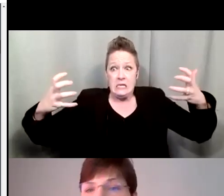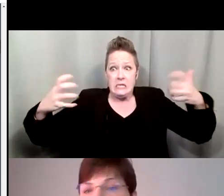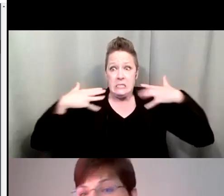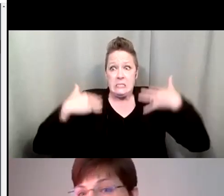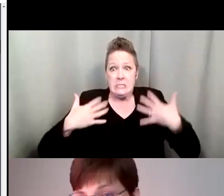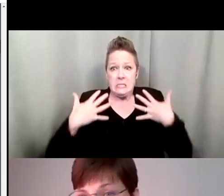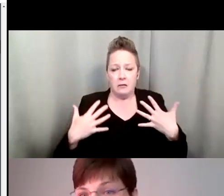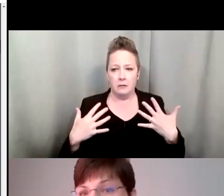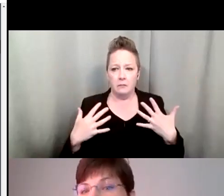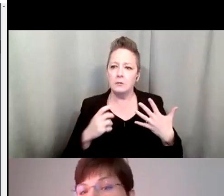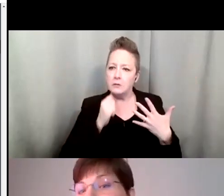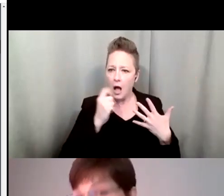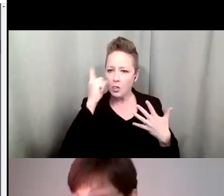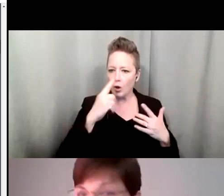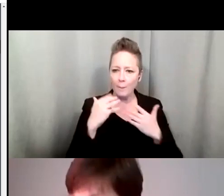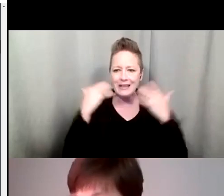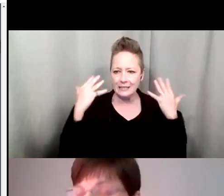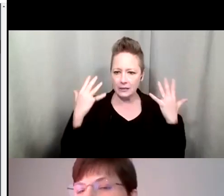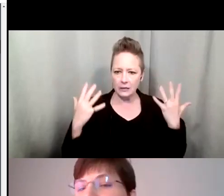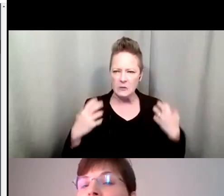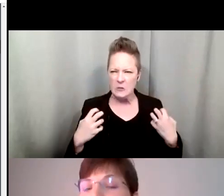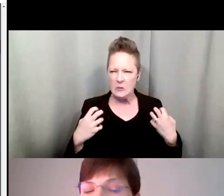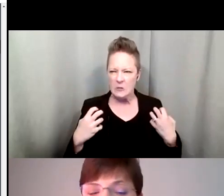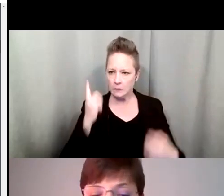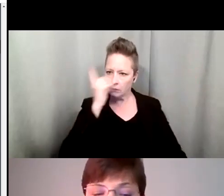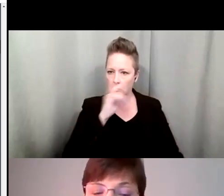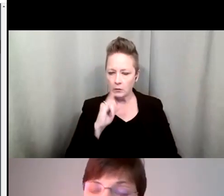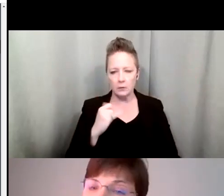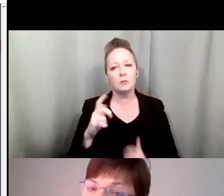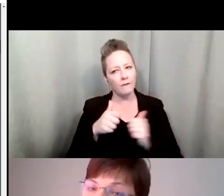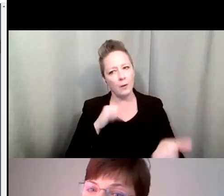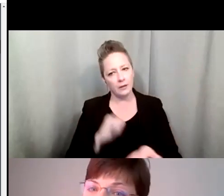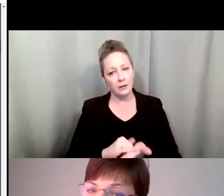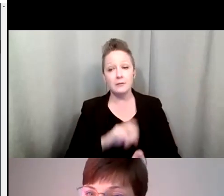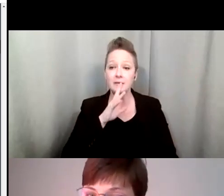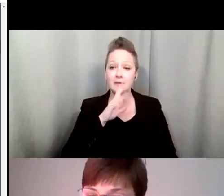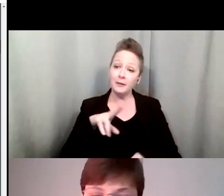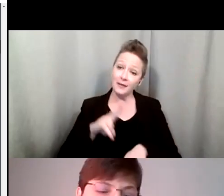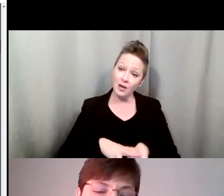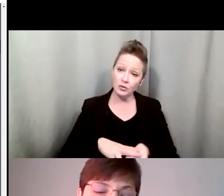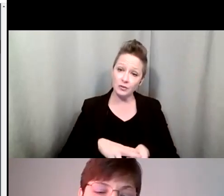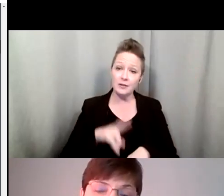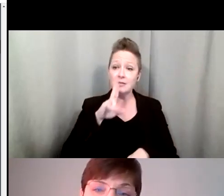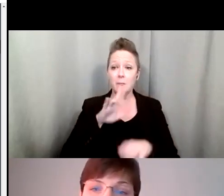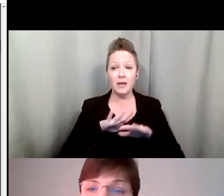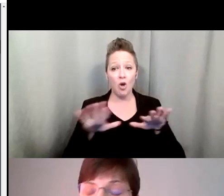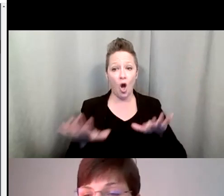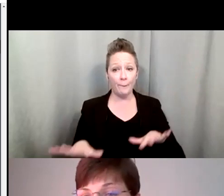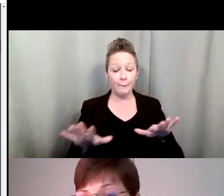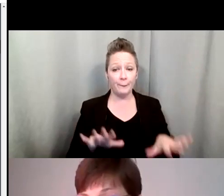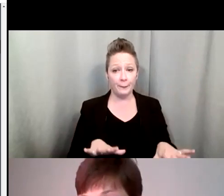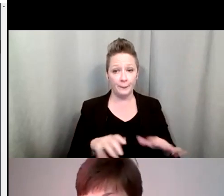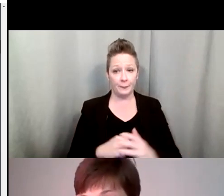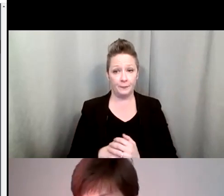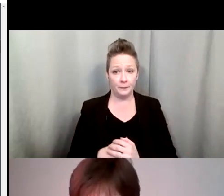showing as a pleasant person. You're looking like you're angry. So avoid that. So speak naturally and calmly. And be sure to